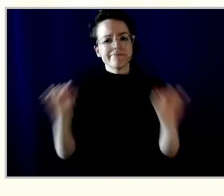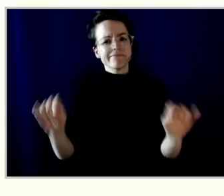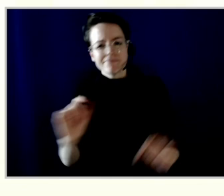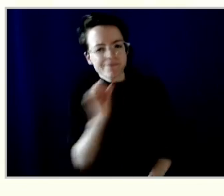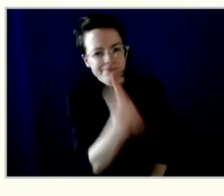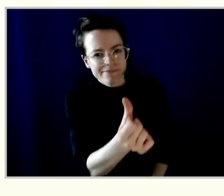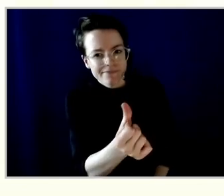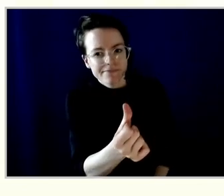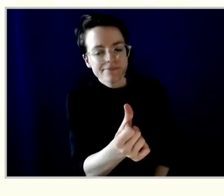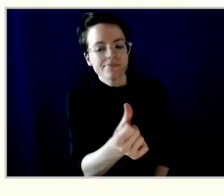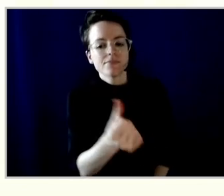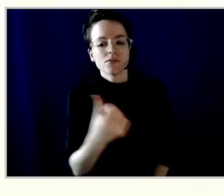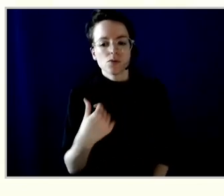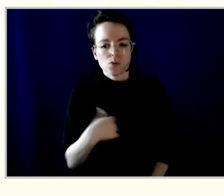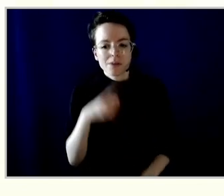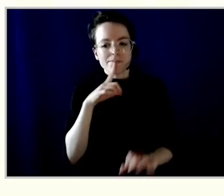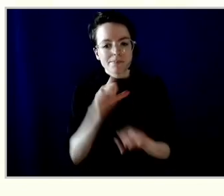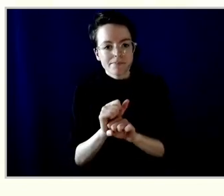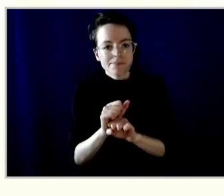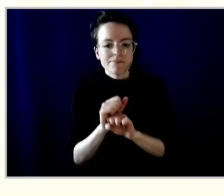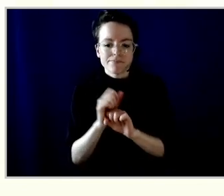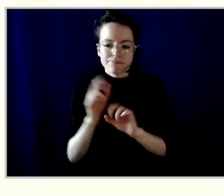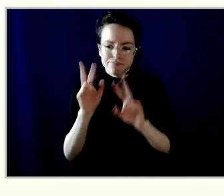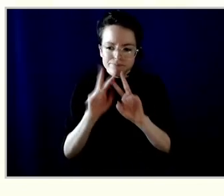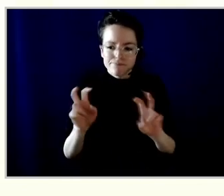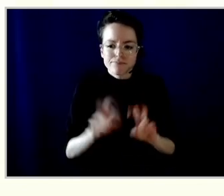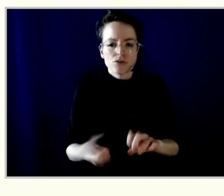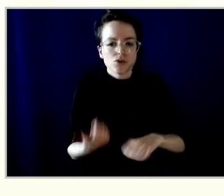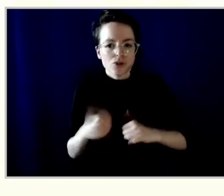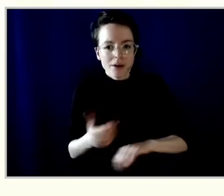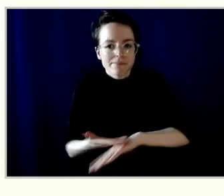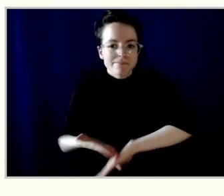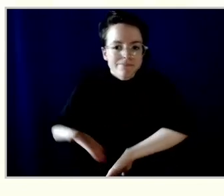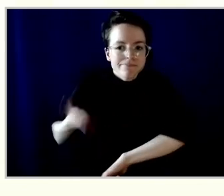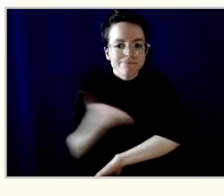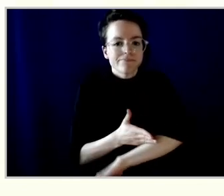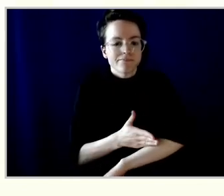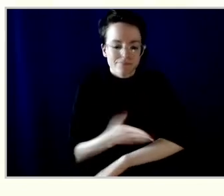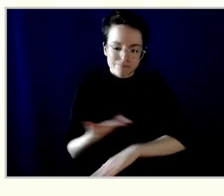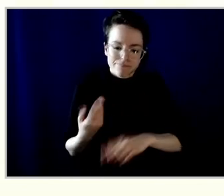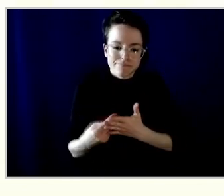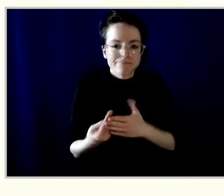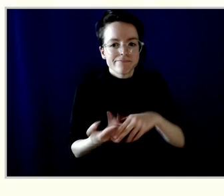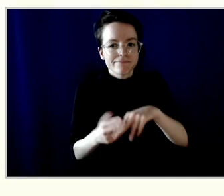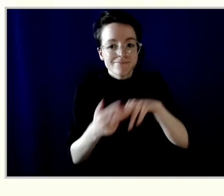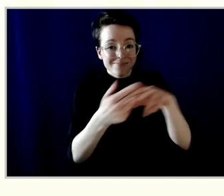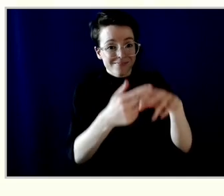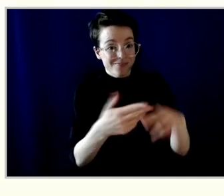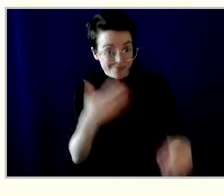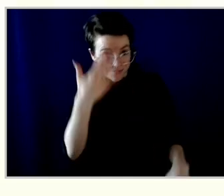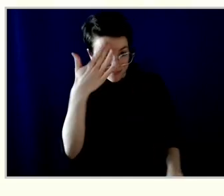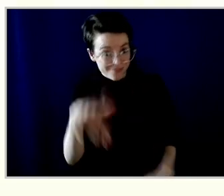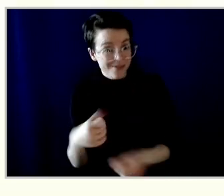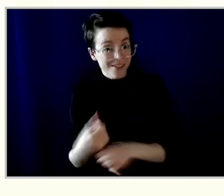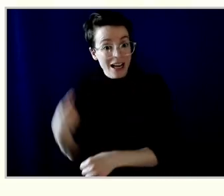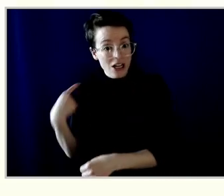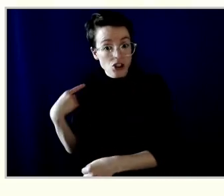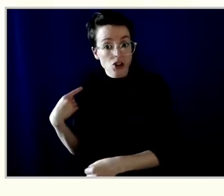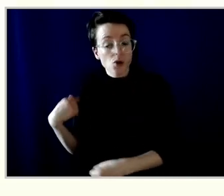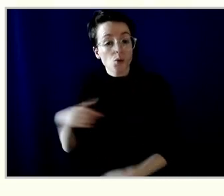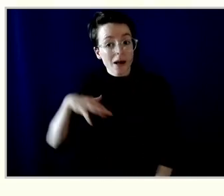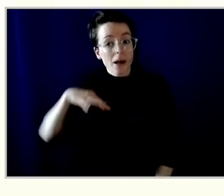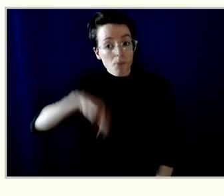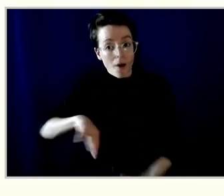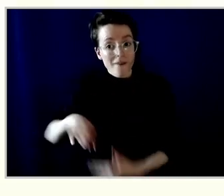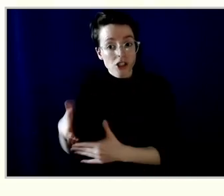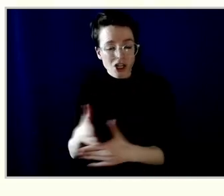additional increases. And last year, given that we did have such a strong increase, in addition to profit share, which all of our employees